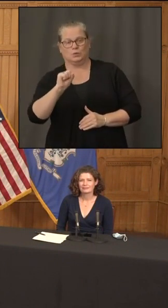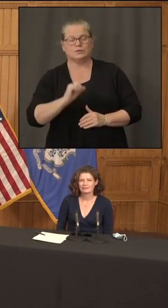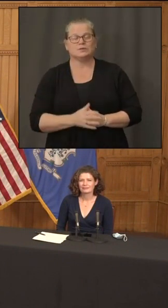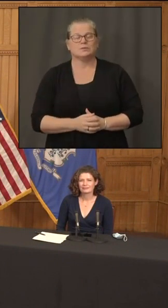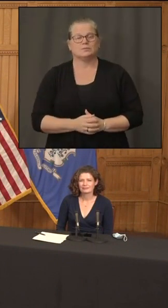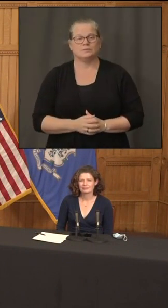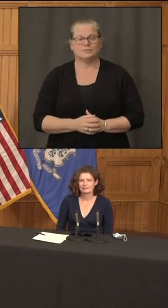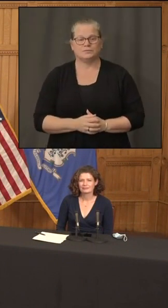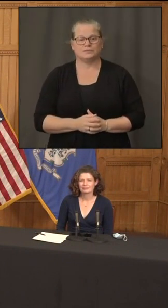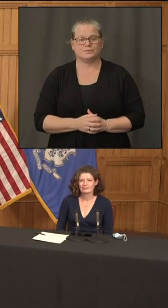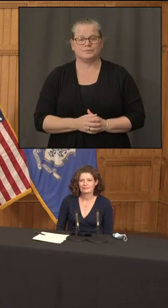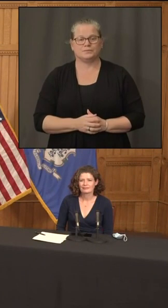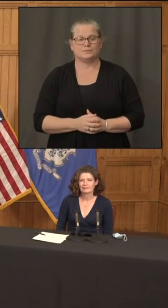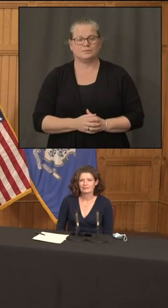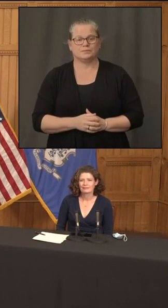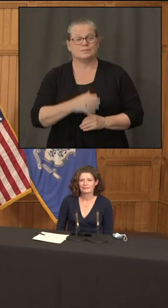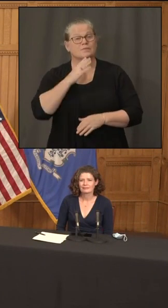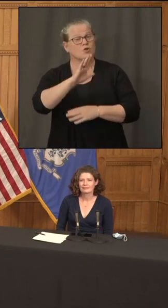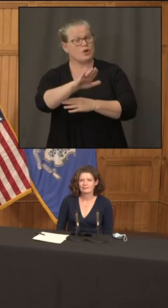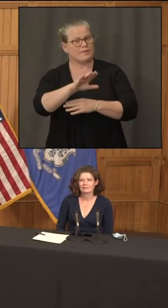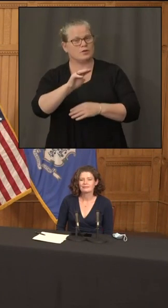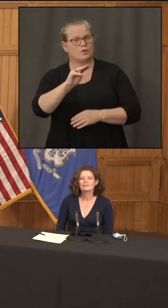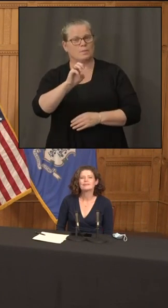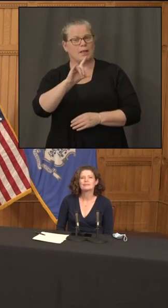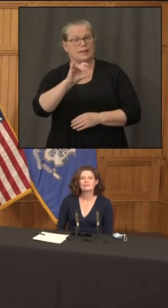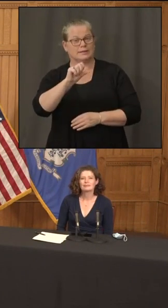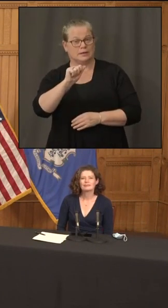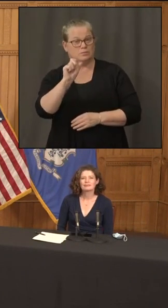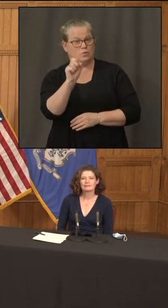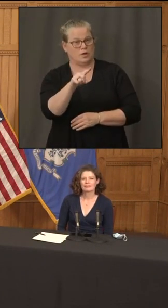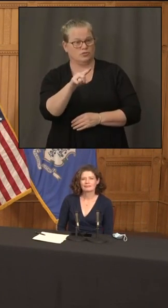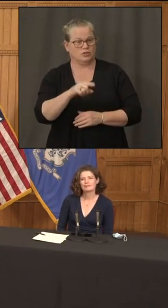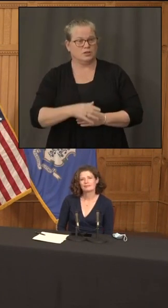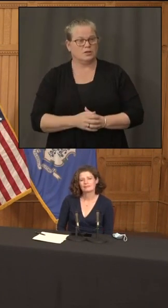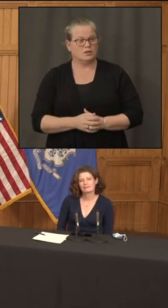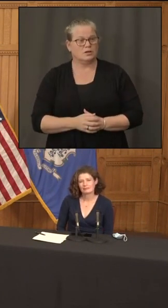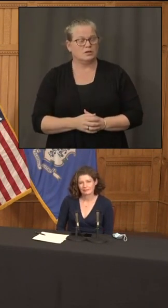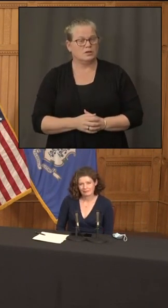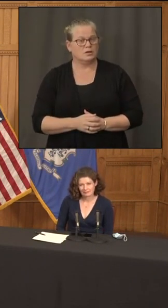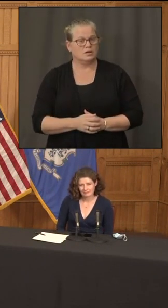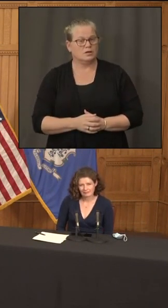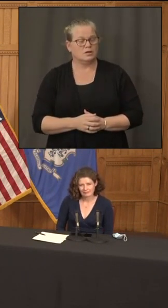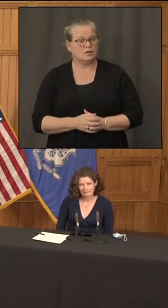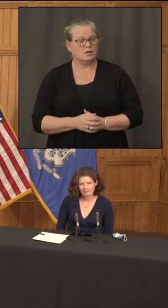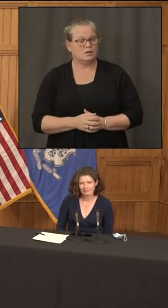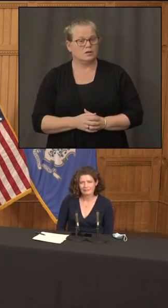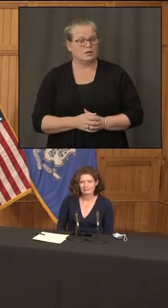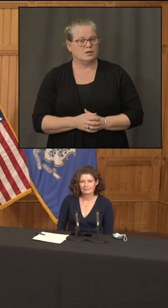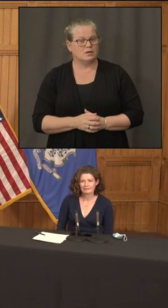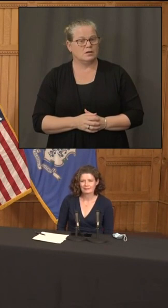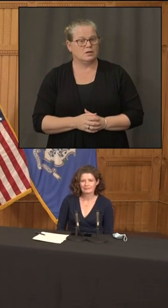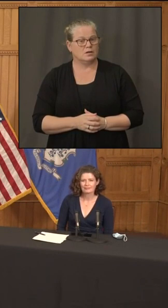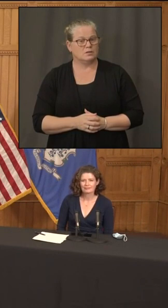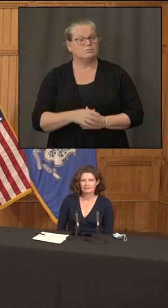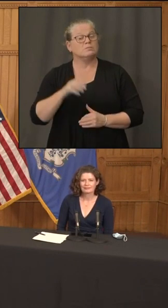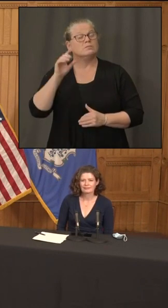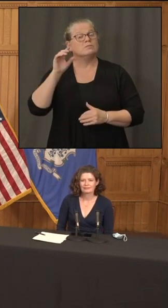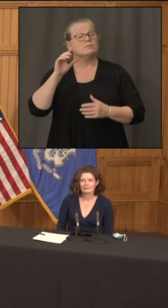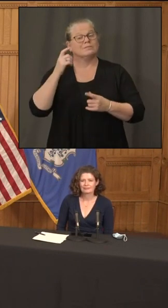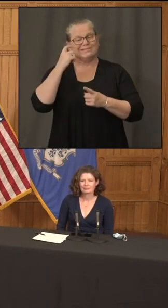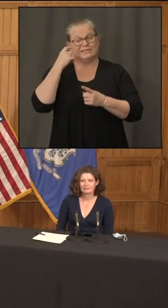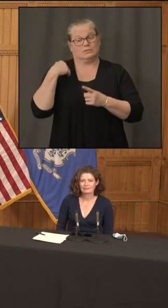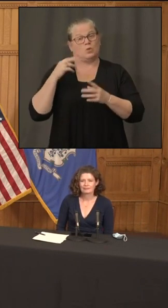what are the what are the budgetary ramifications of this storm